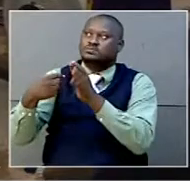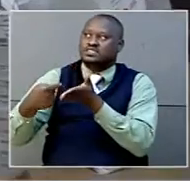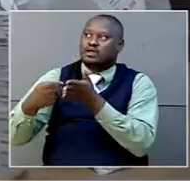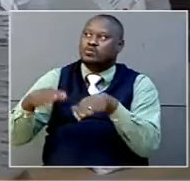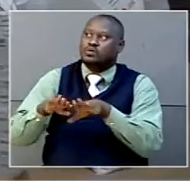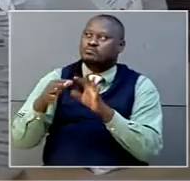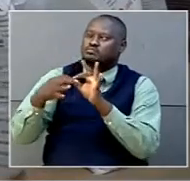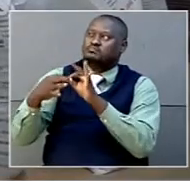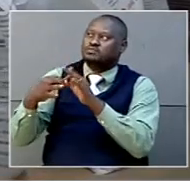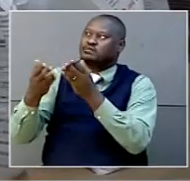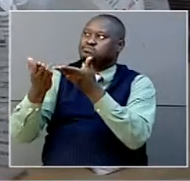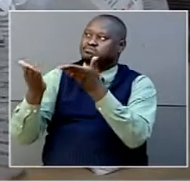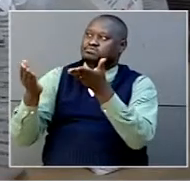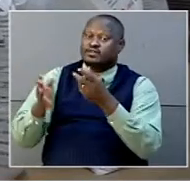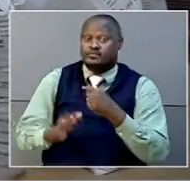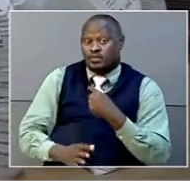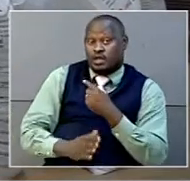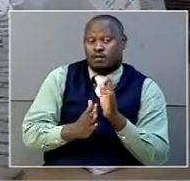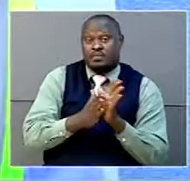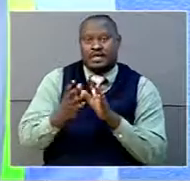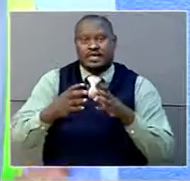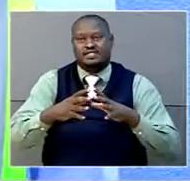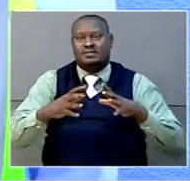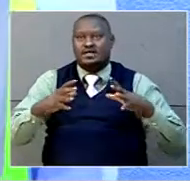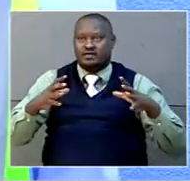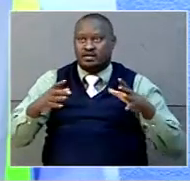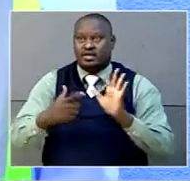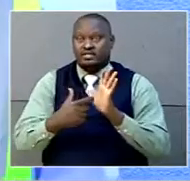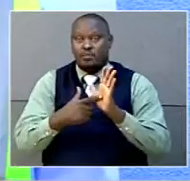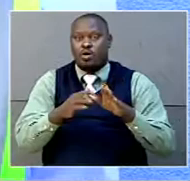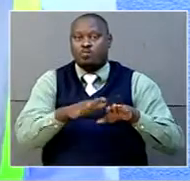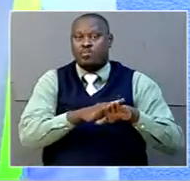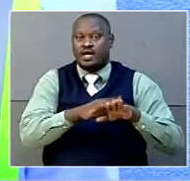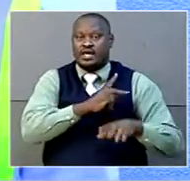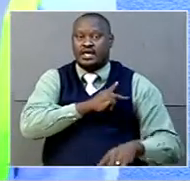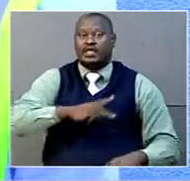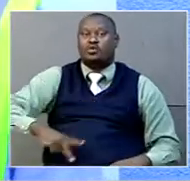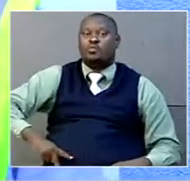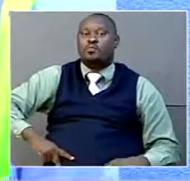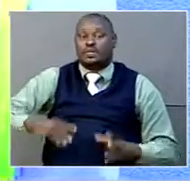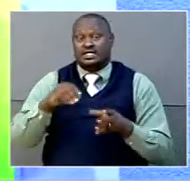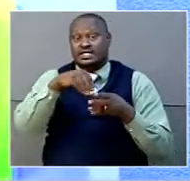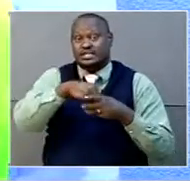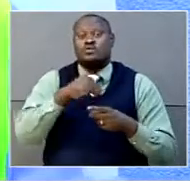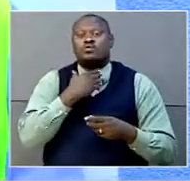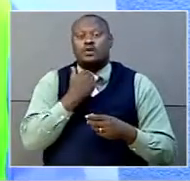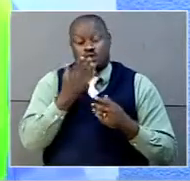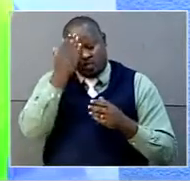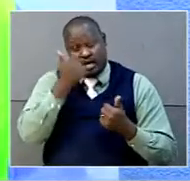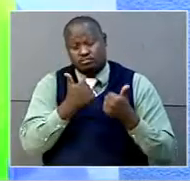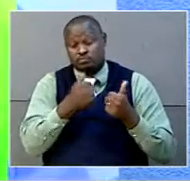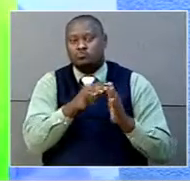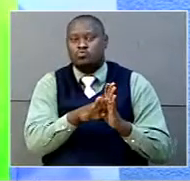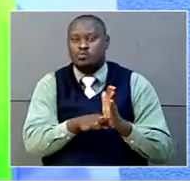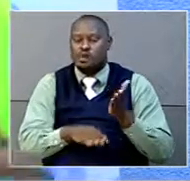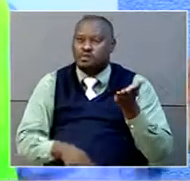expanding the partnership to include the Uganda Kingdom, which has a very, very serious Gulunji 1C program, and